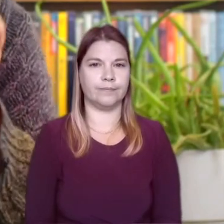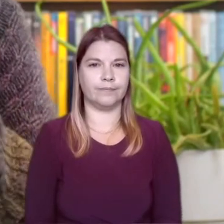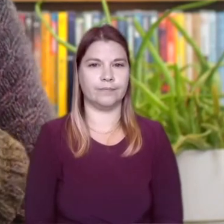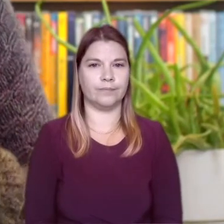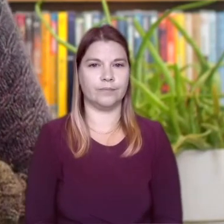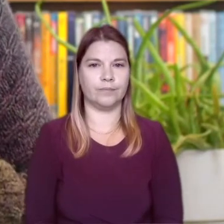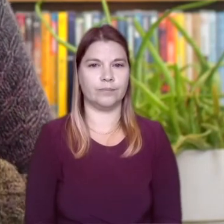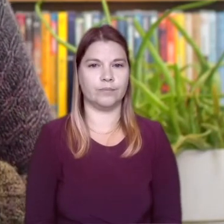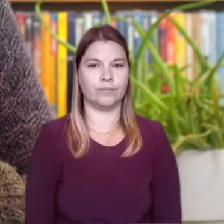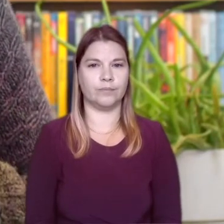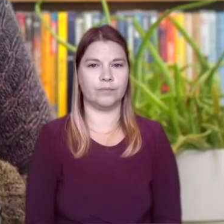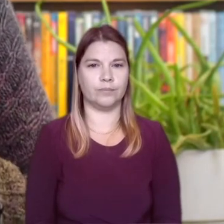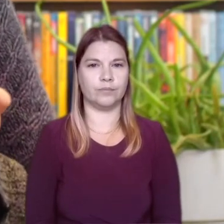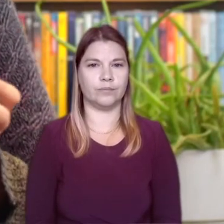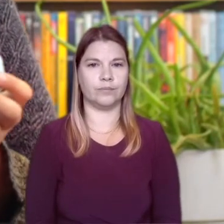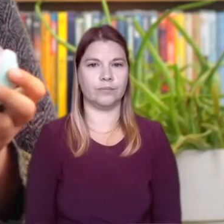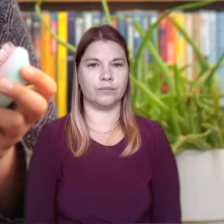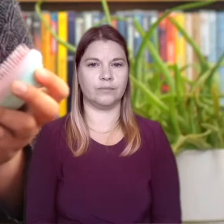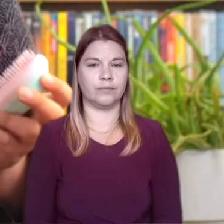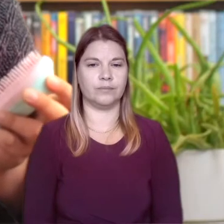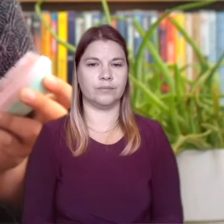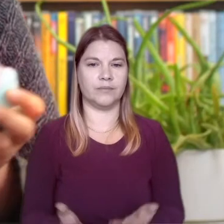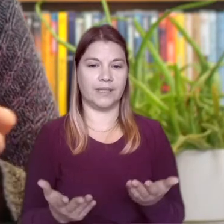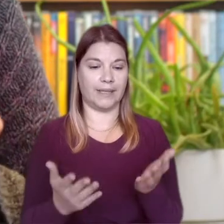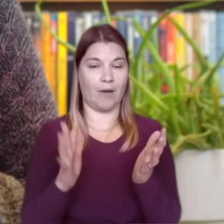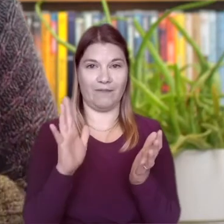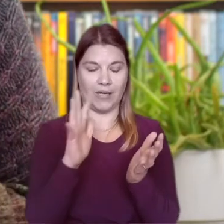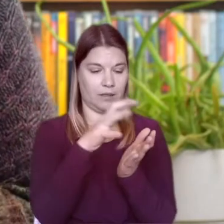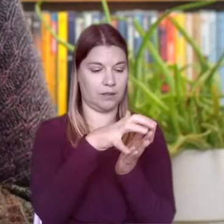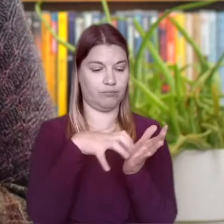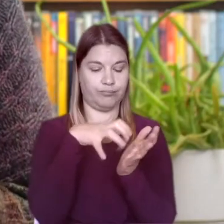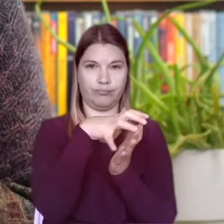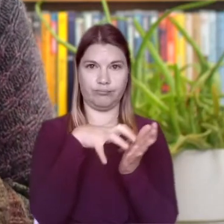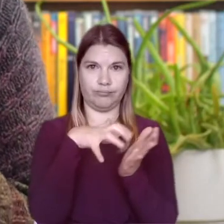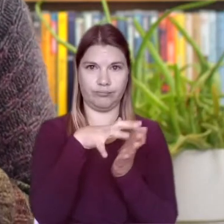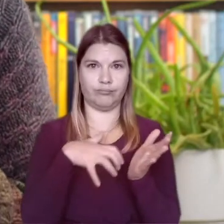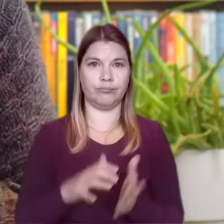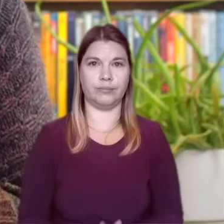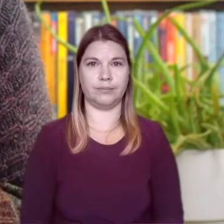Now, I'm taking the hairbrush and running my fingers along the bristles.